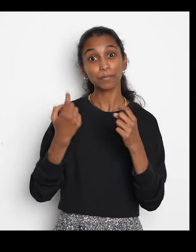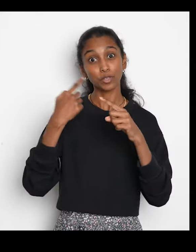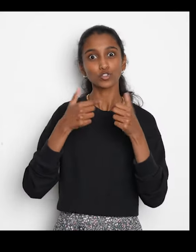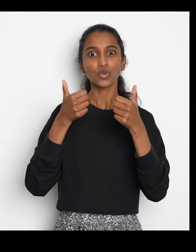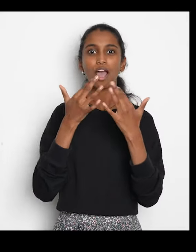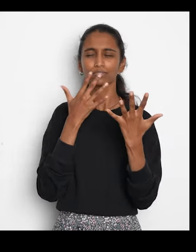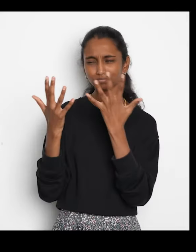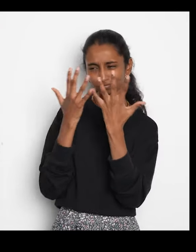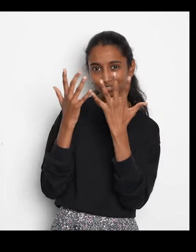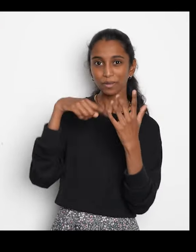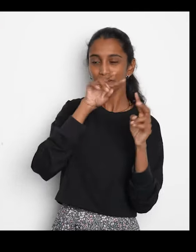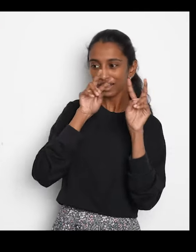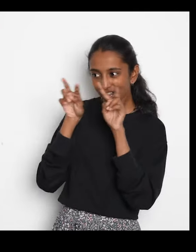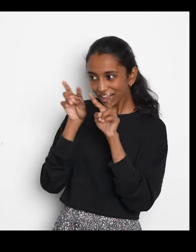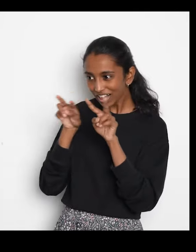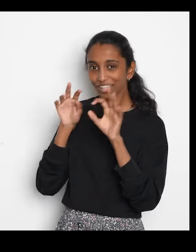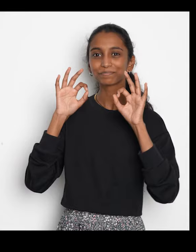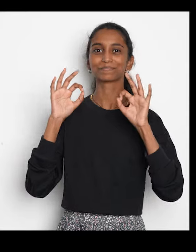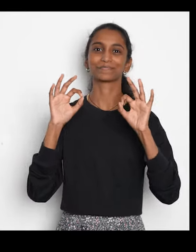to facilitate readability.